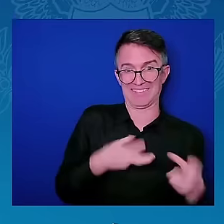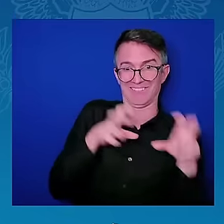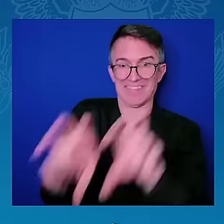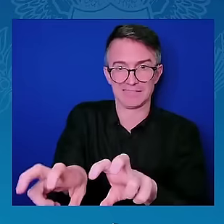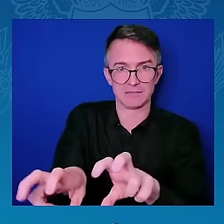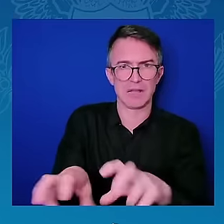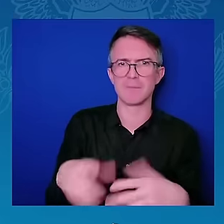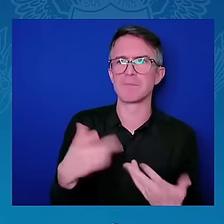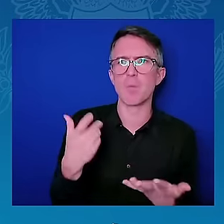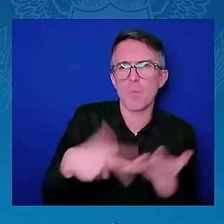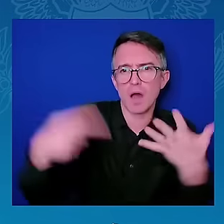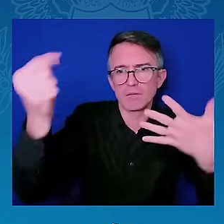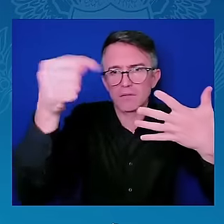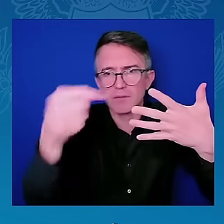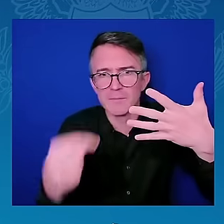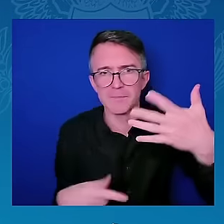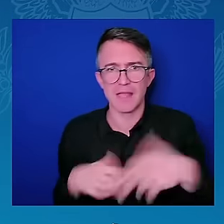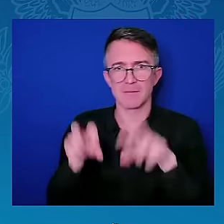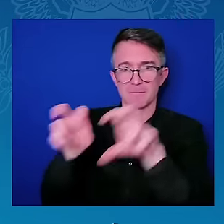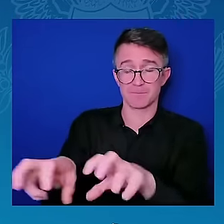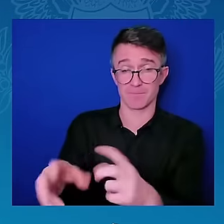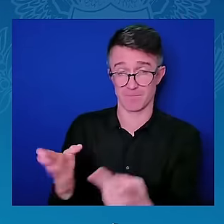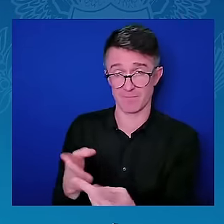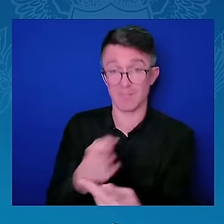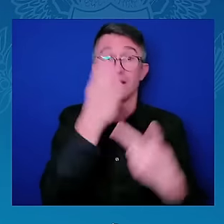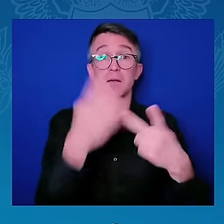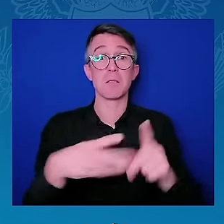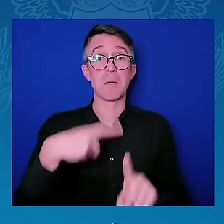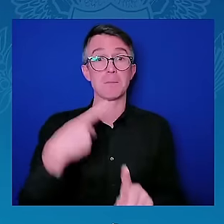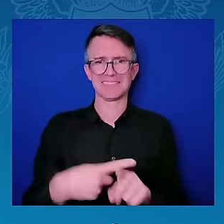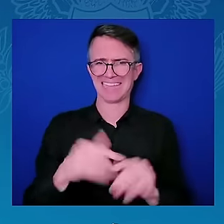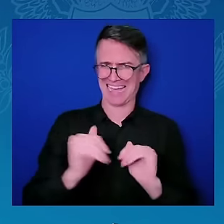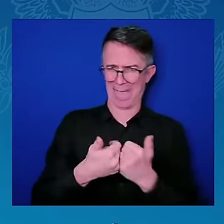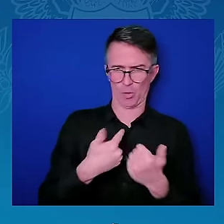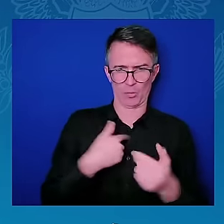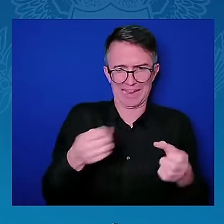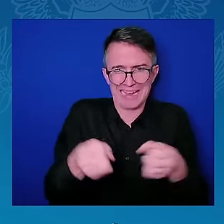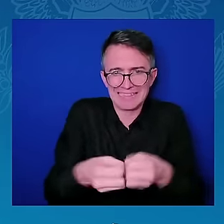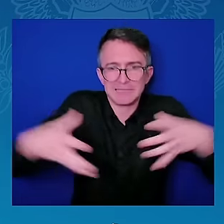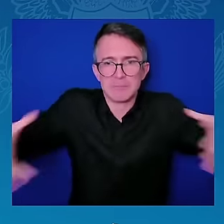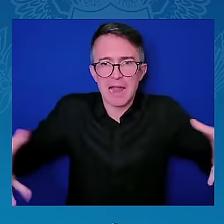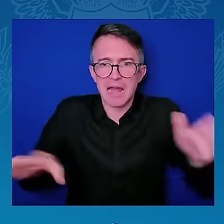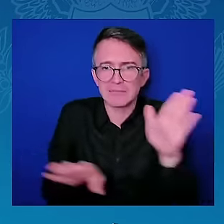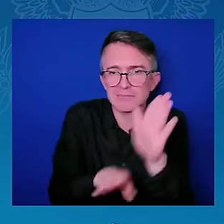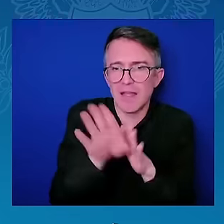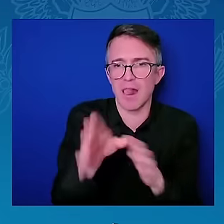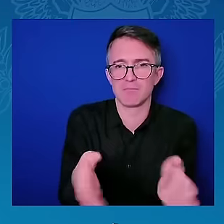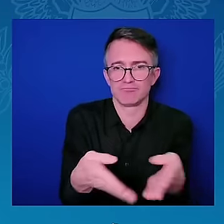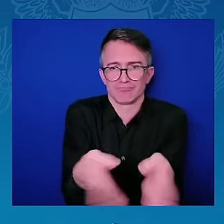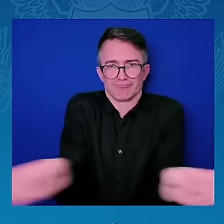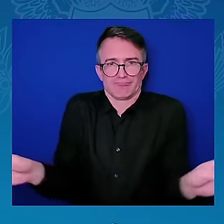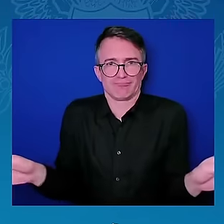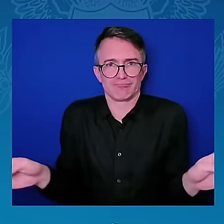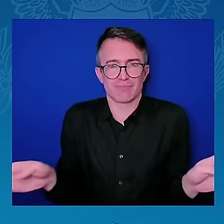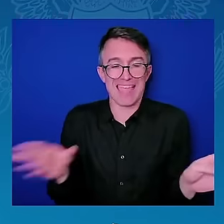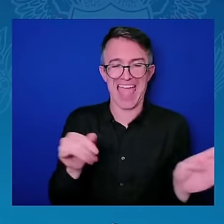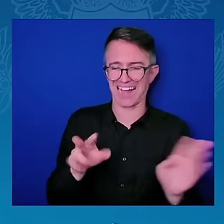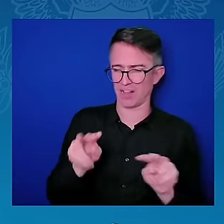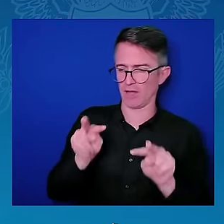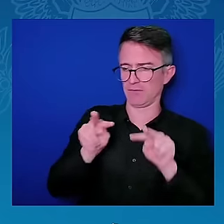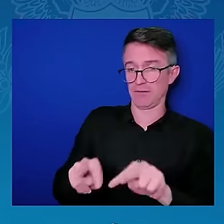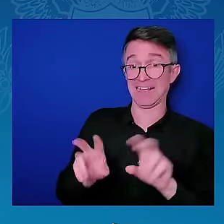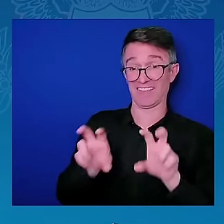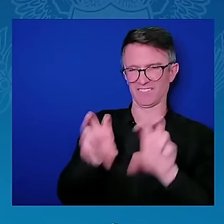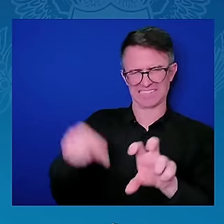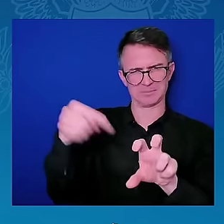work through a partnership that also appreciates it is good for American business